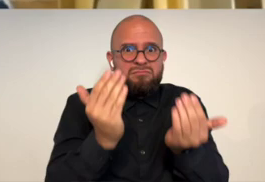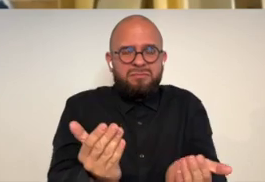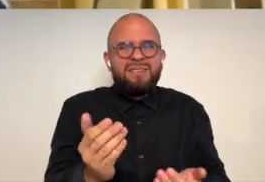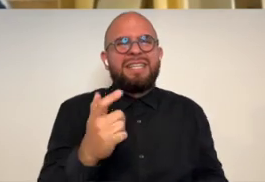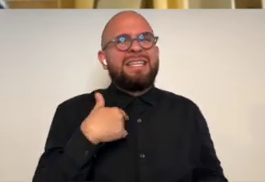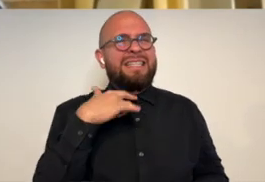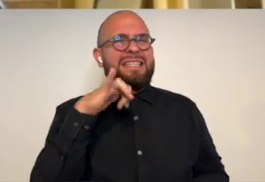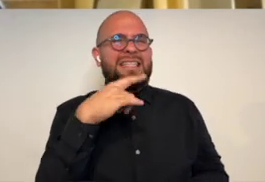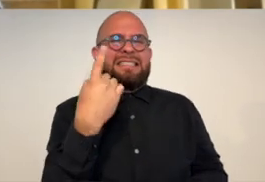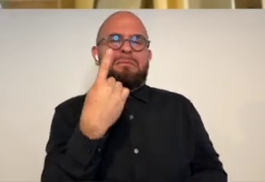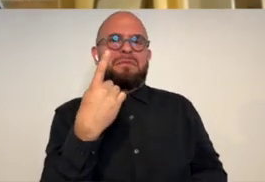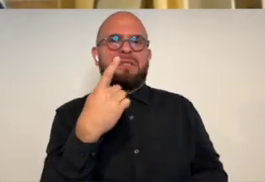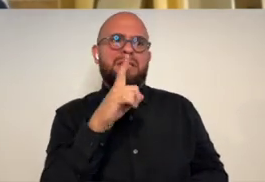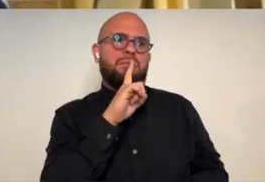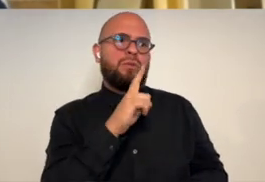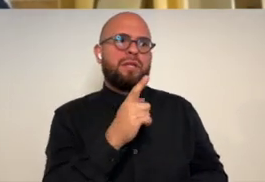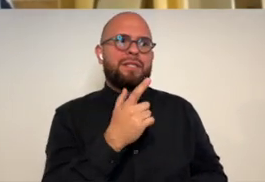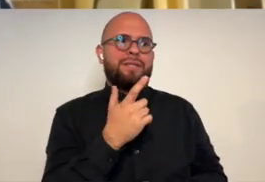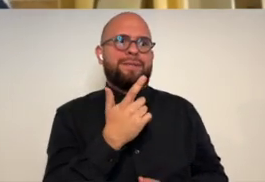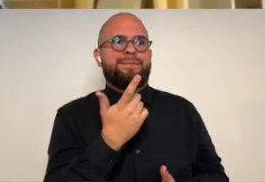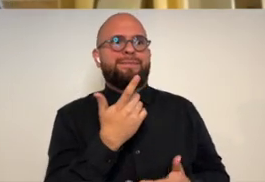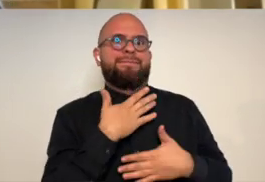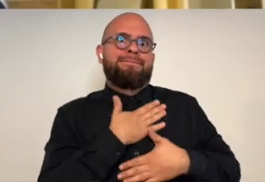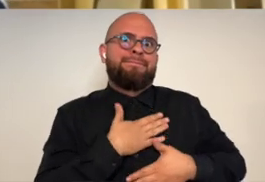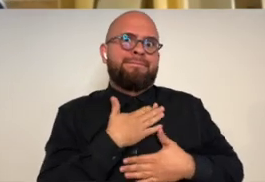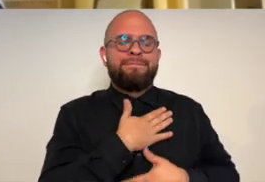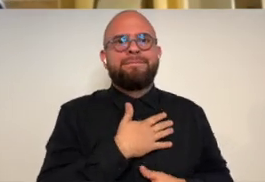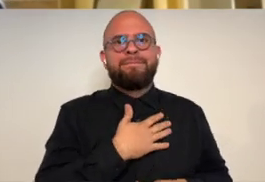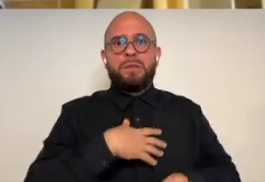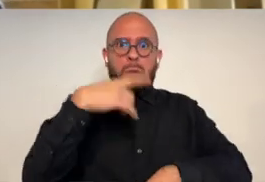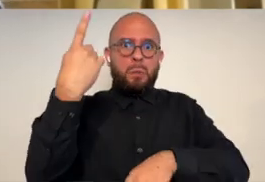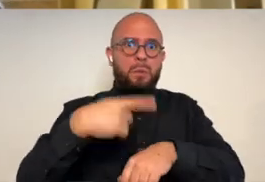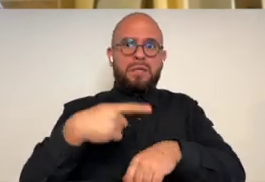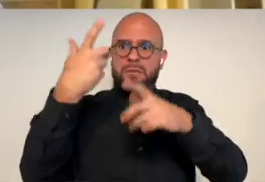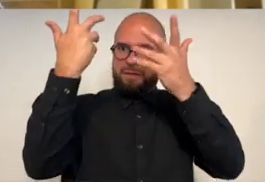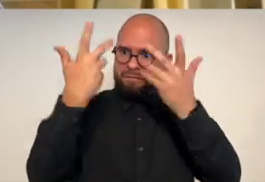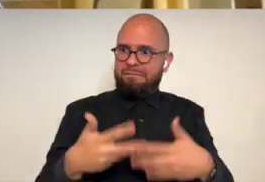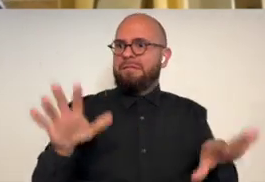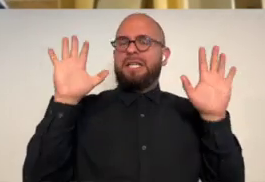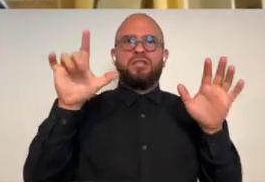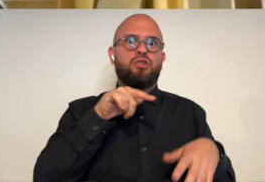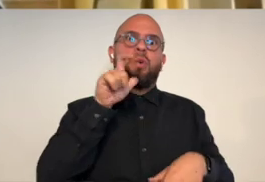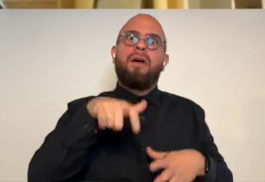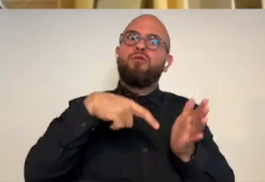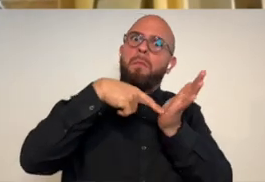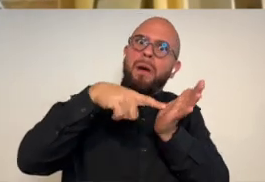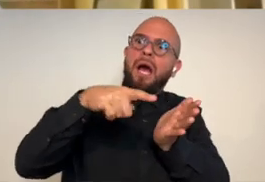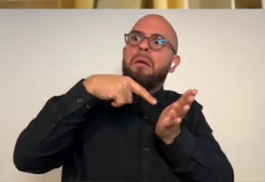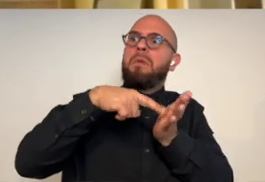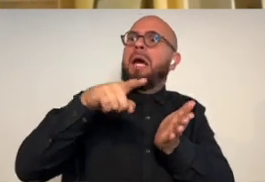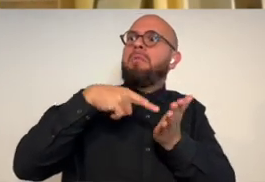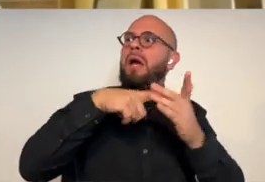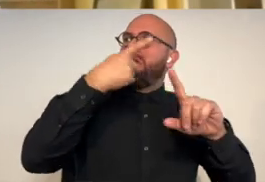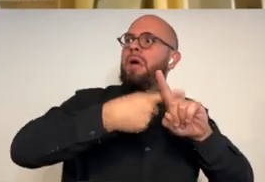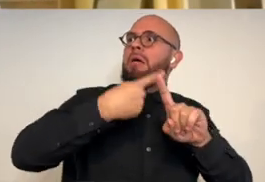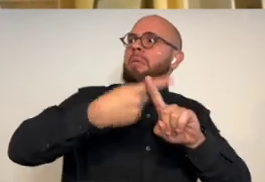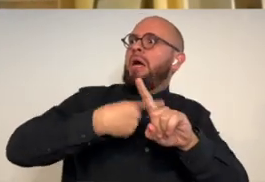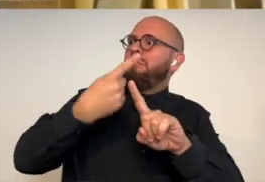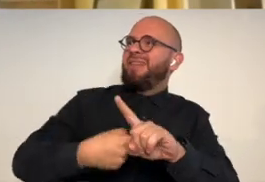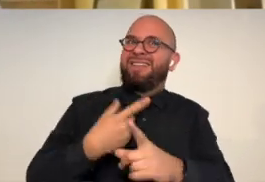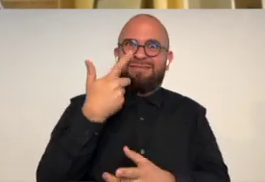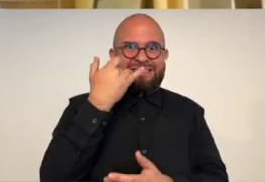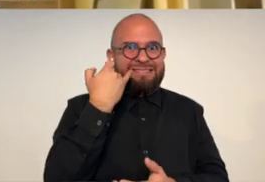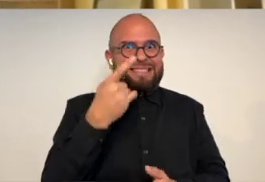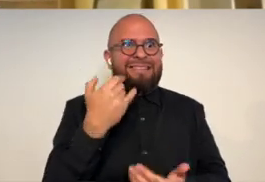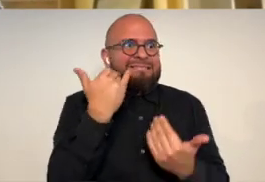is accessible affordability and that's one of the things about it that's appealing is it's a one and done it's not a subscription it's not this constant